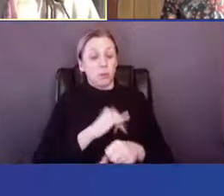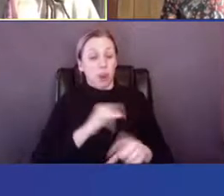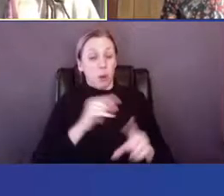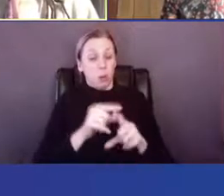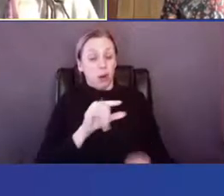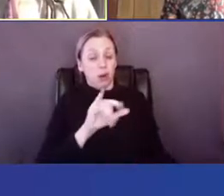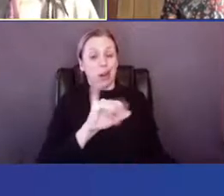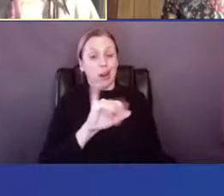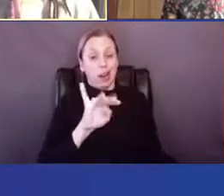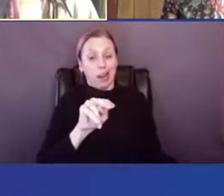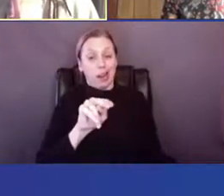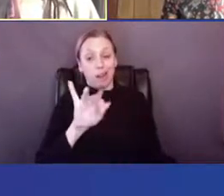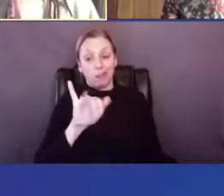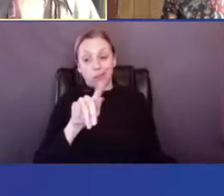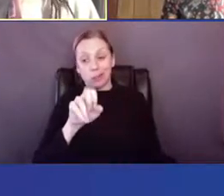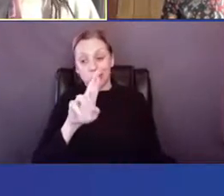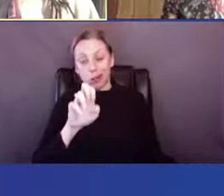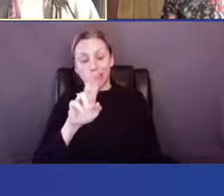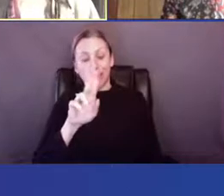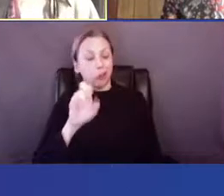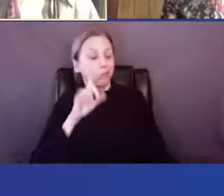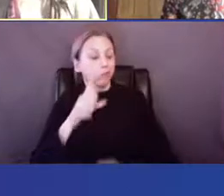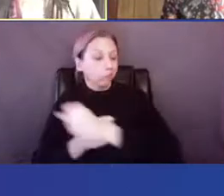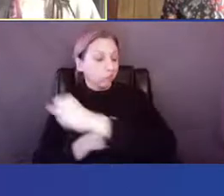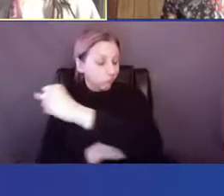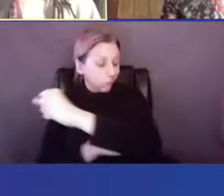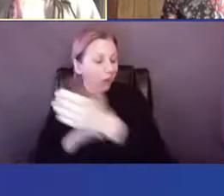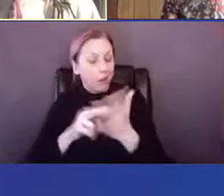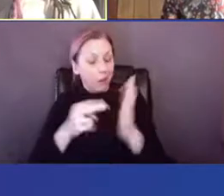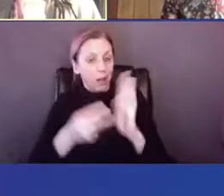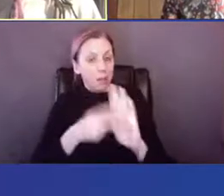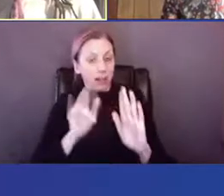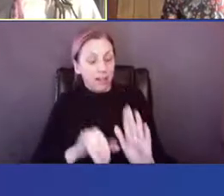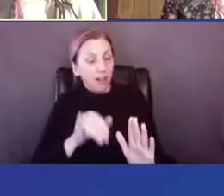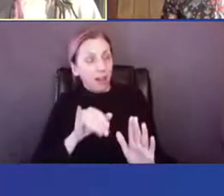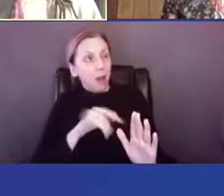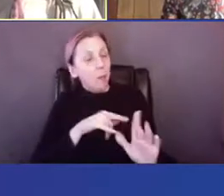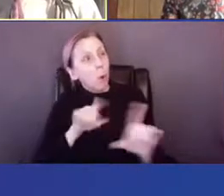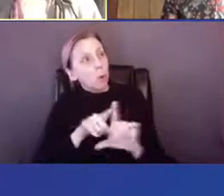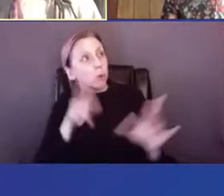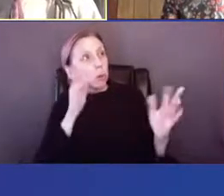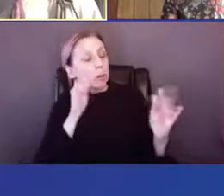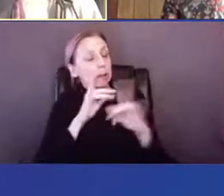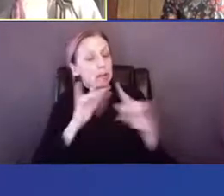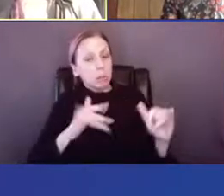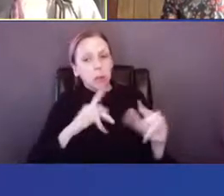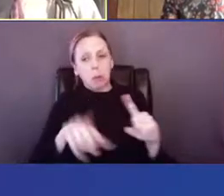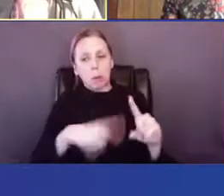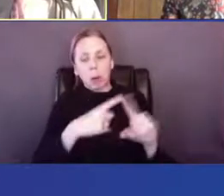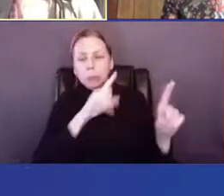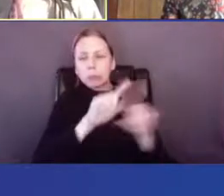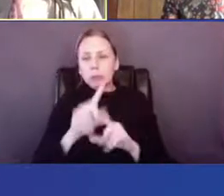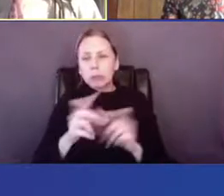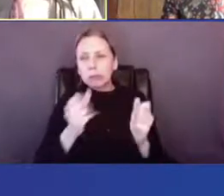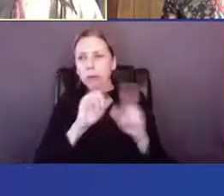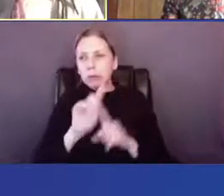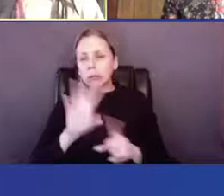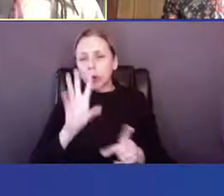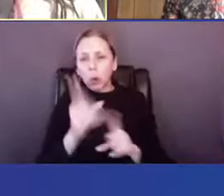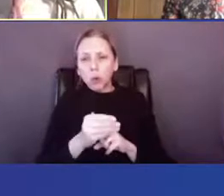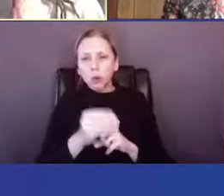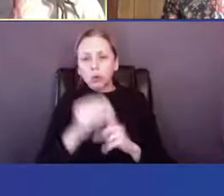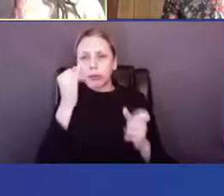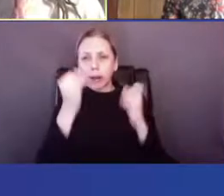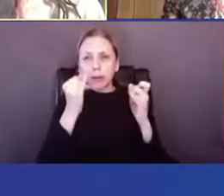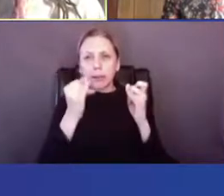thinking about how the ideas of multiculturalism have kind